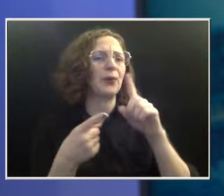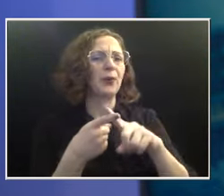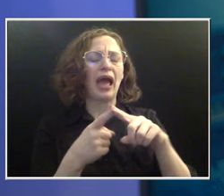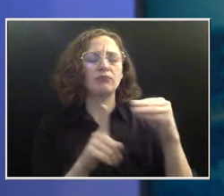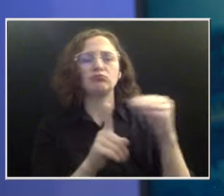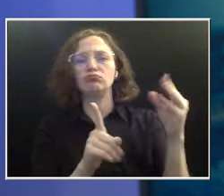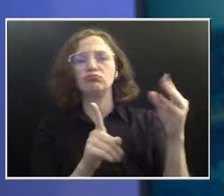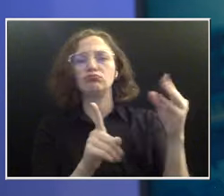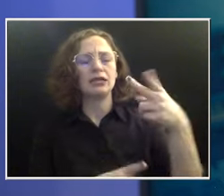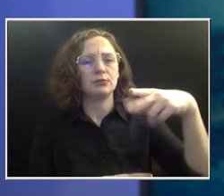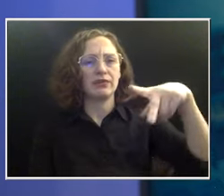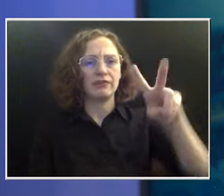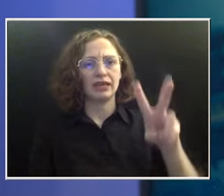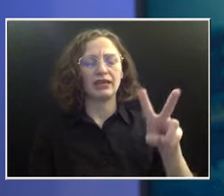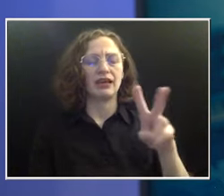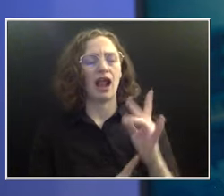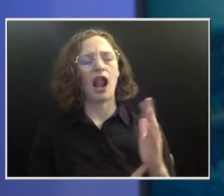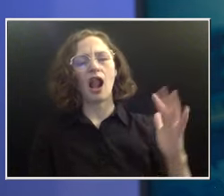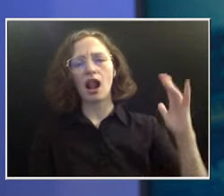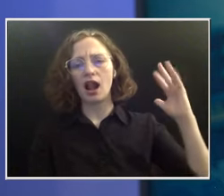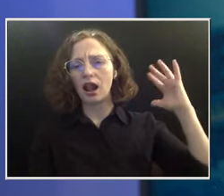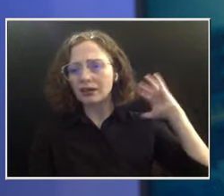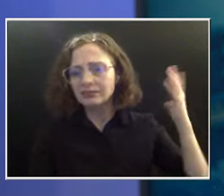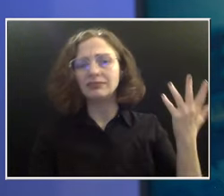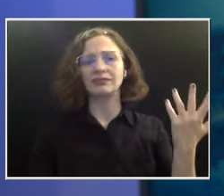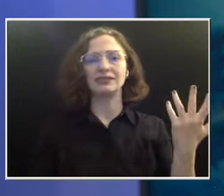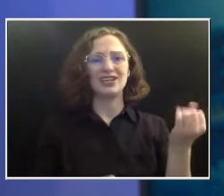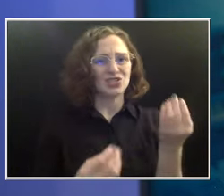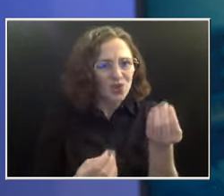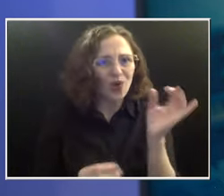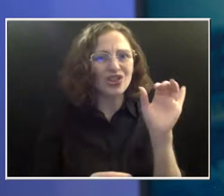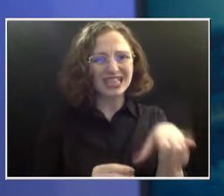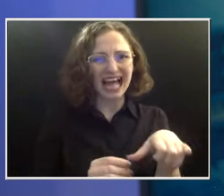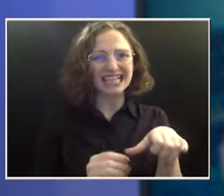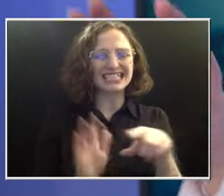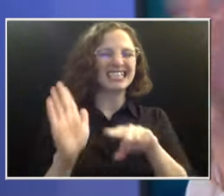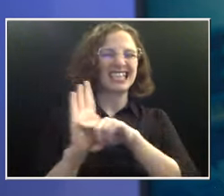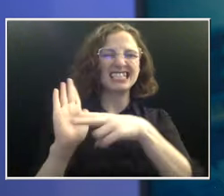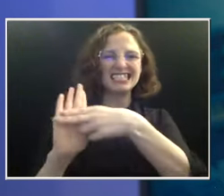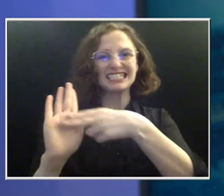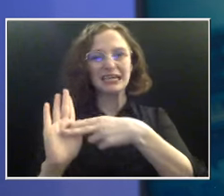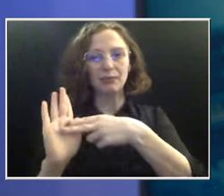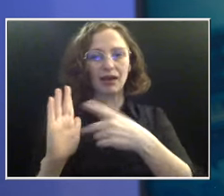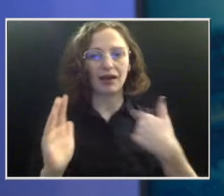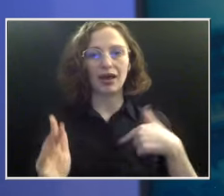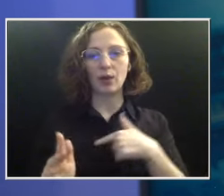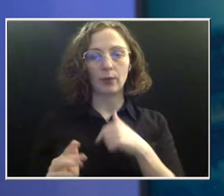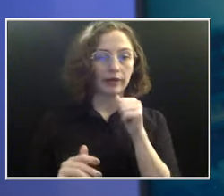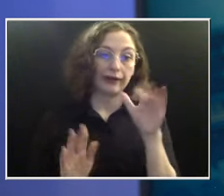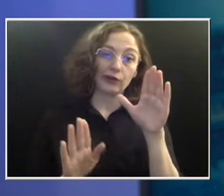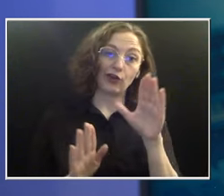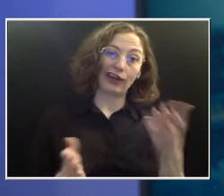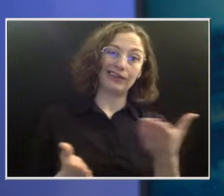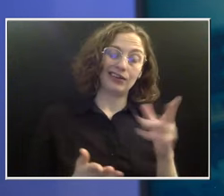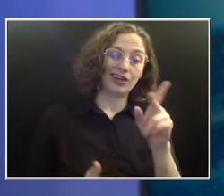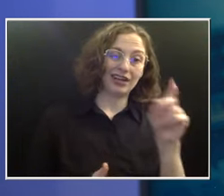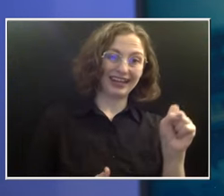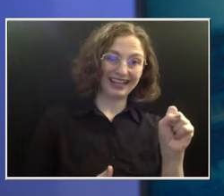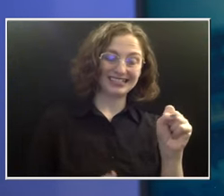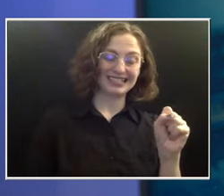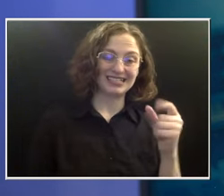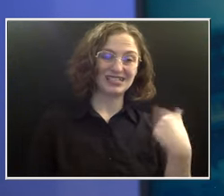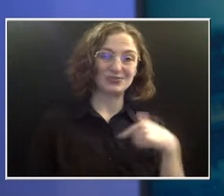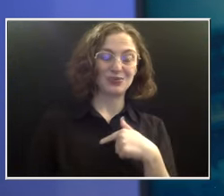stigma associated with it. We're not doing a great job in Kansas, unfortunately. We're always ranked 45th or below in our rates of HPV